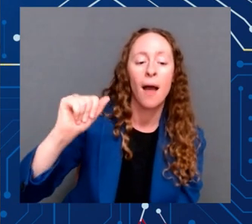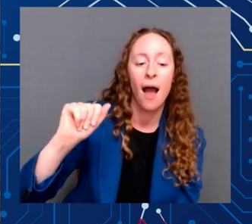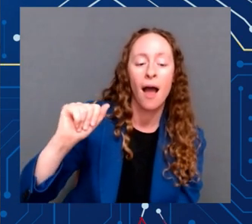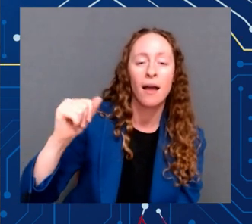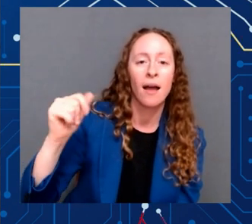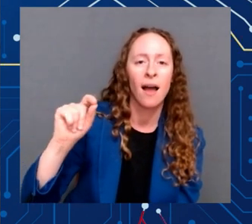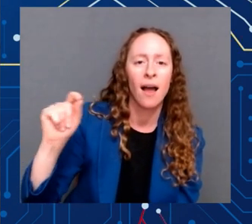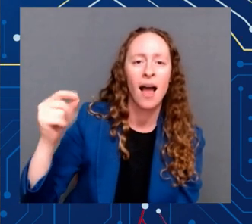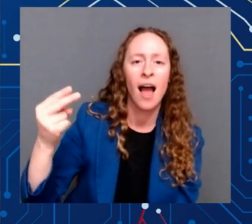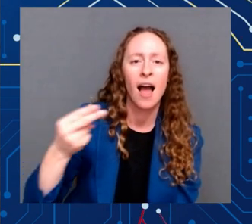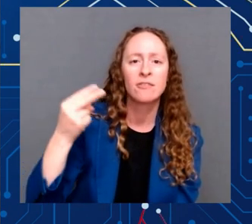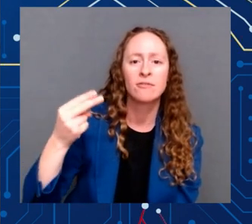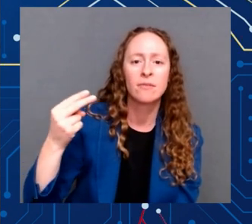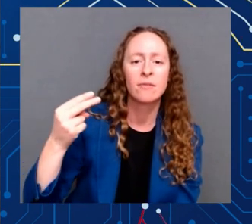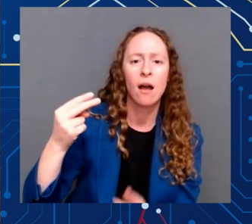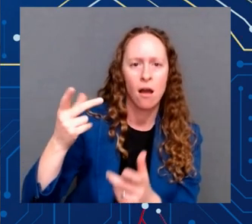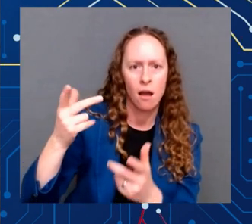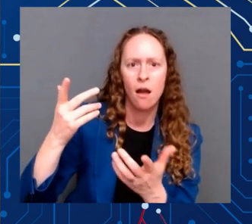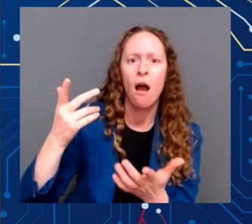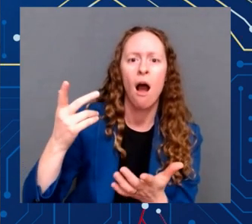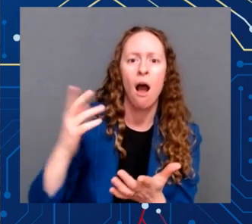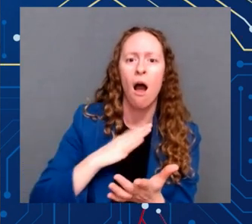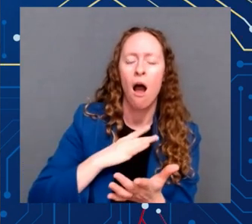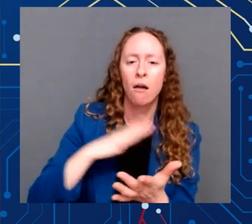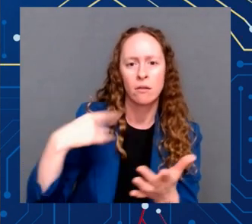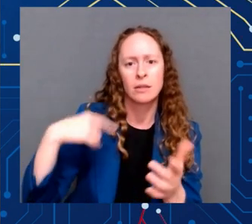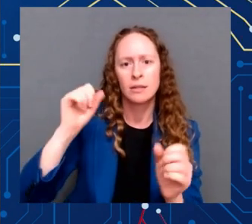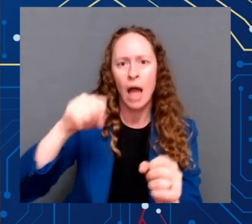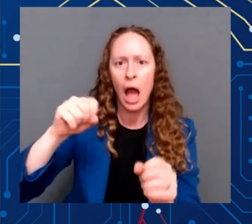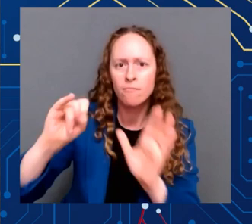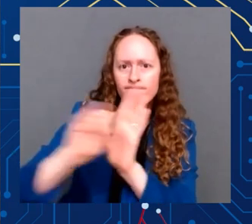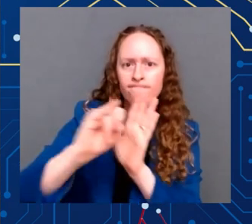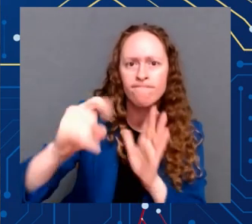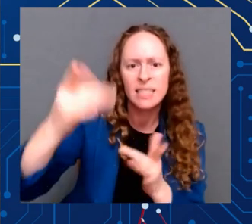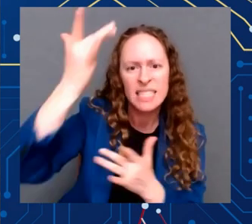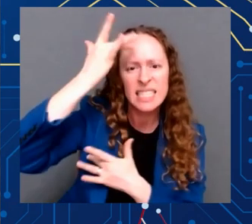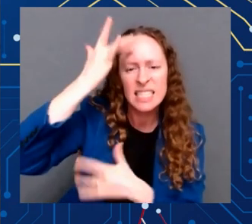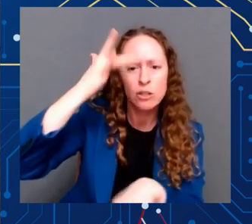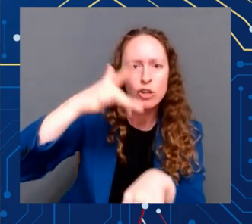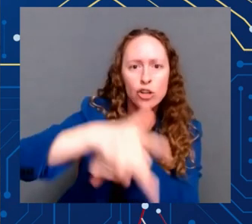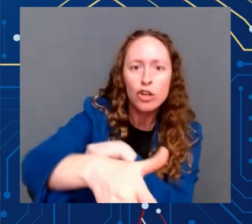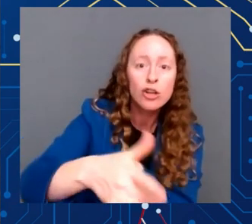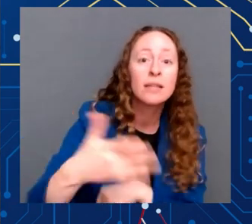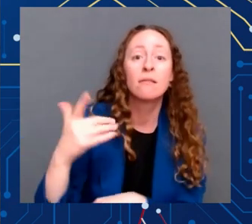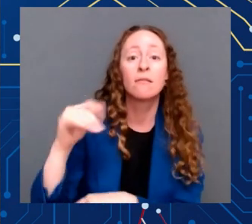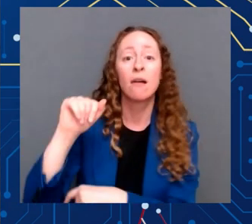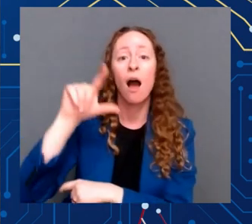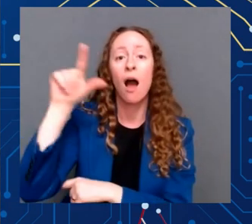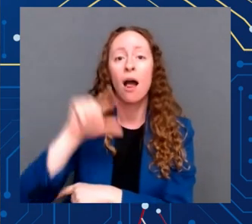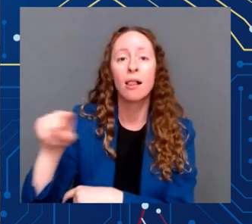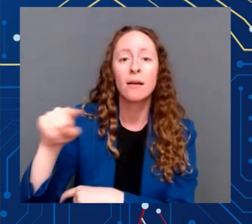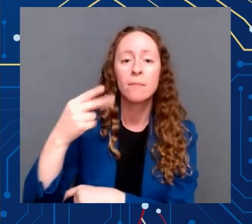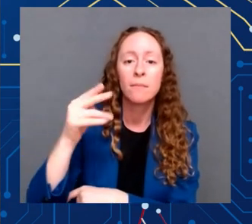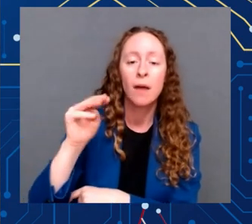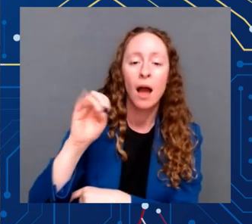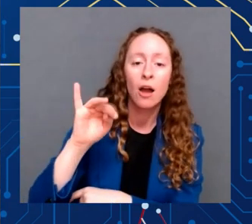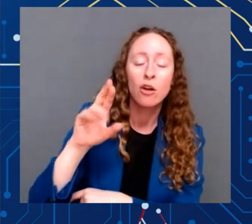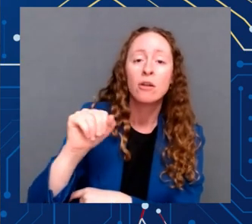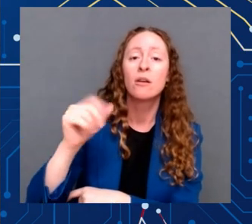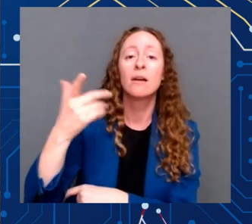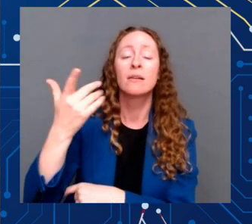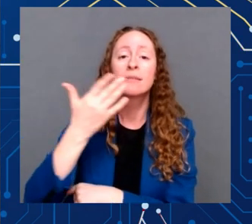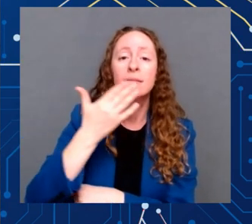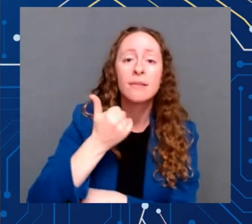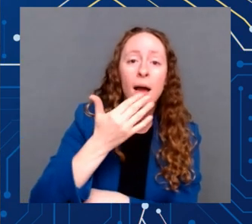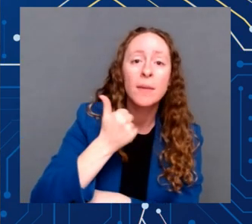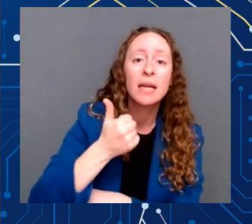treat, and diseases like Alzheimer's, diabetes, and cancer. And tomorrow, I'm signing the most significant law ever